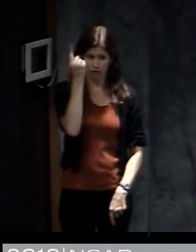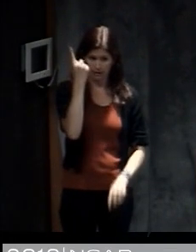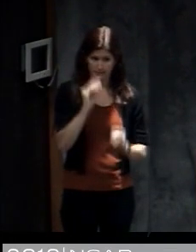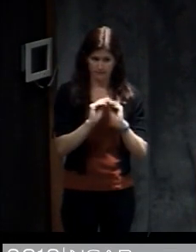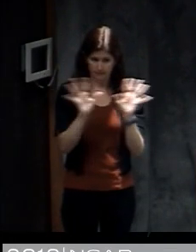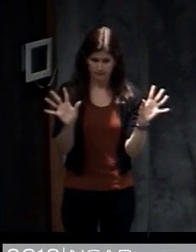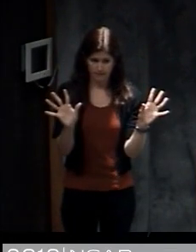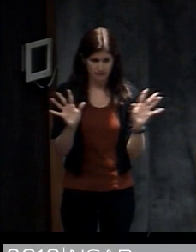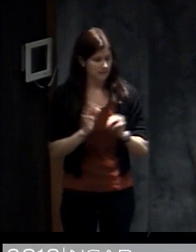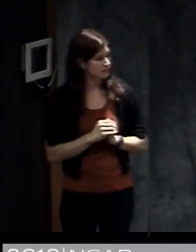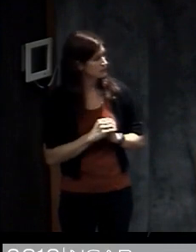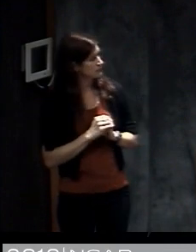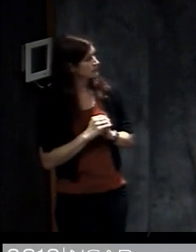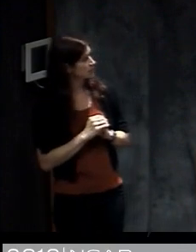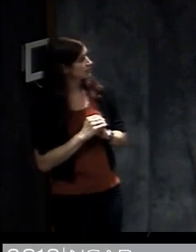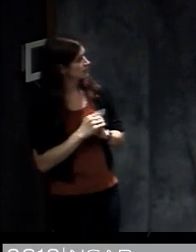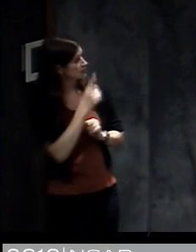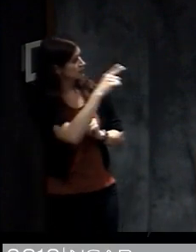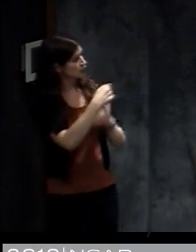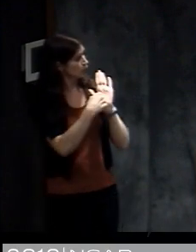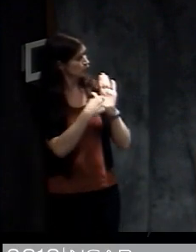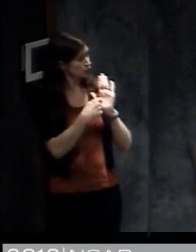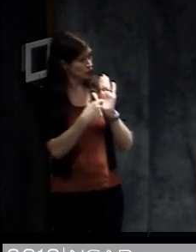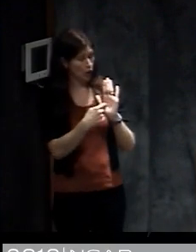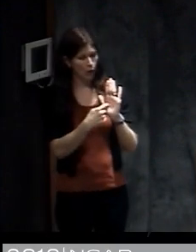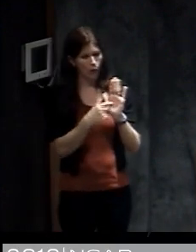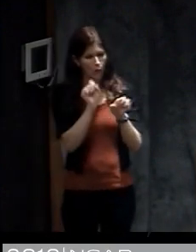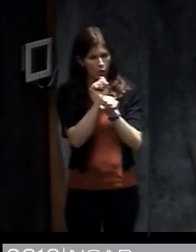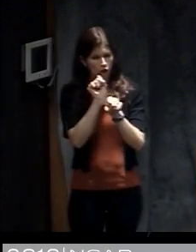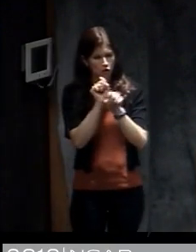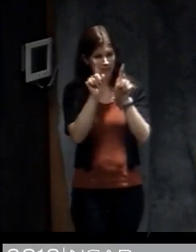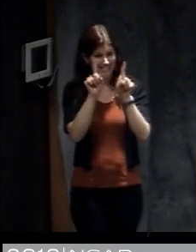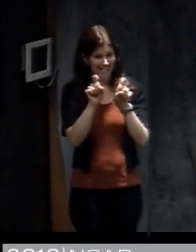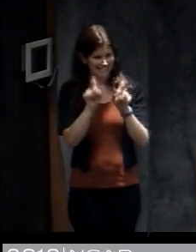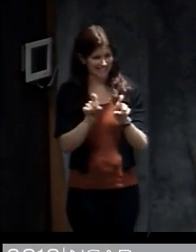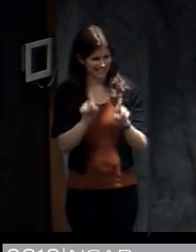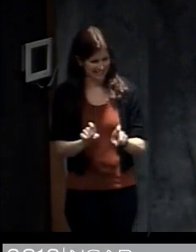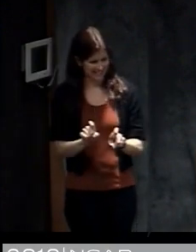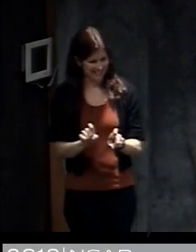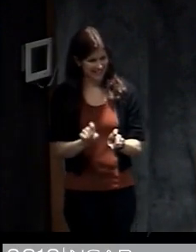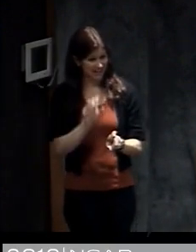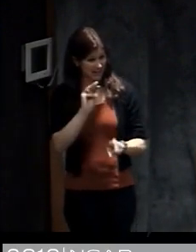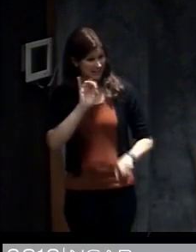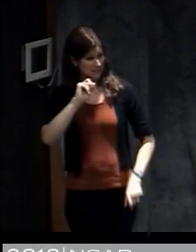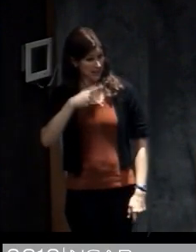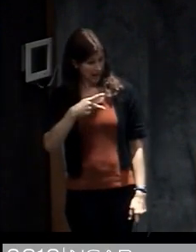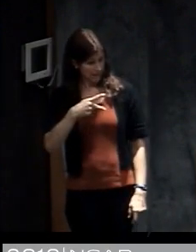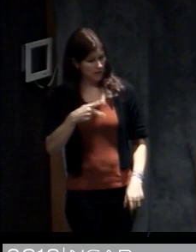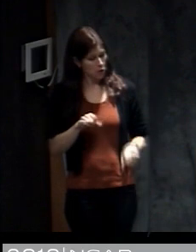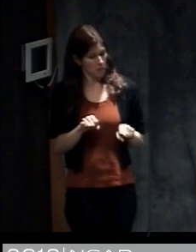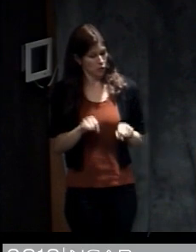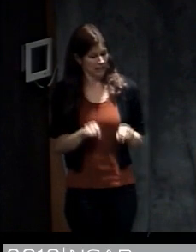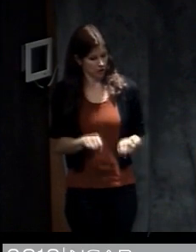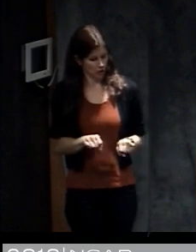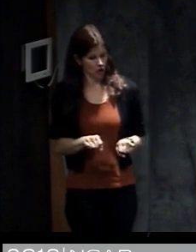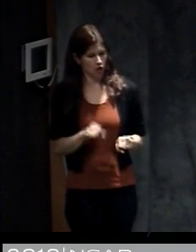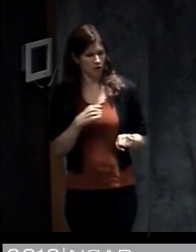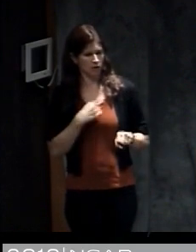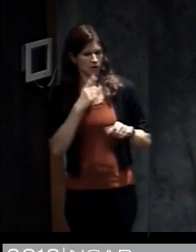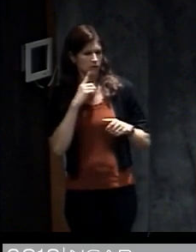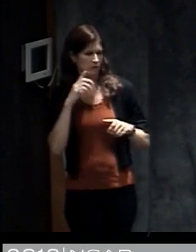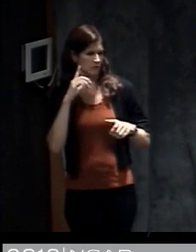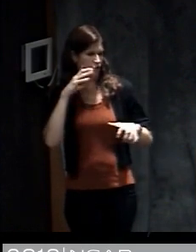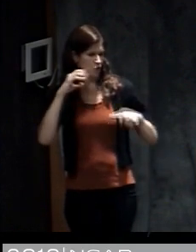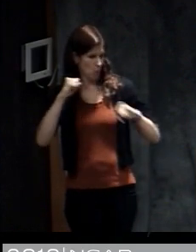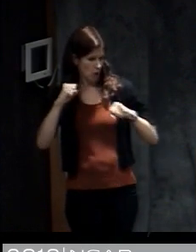So I'll show some examples of some work that we're doing now to test this. So on the left here, this is a map of potential storm surge flooding. And this is similar to the